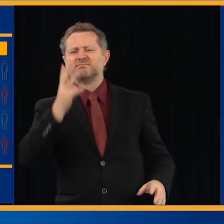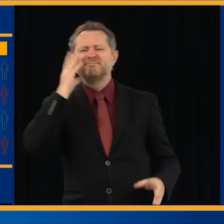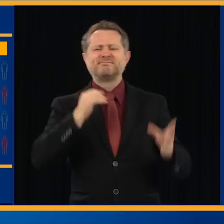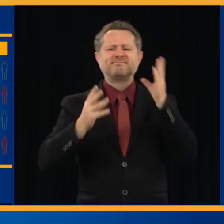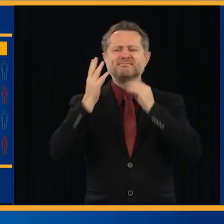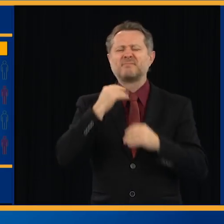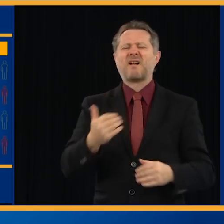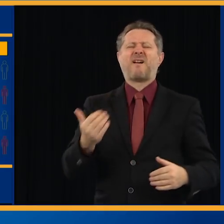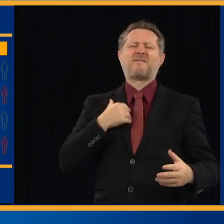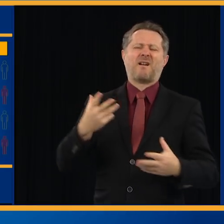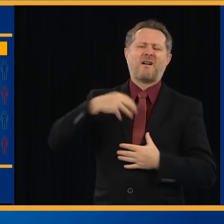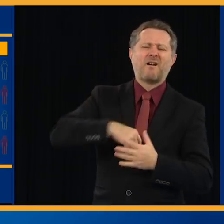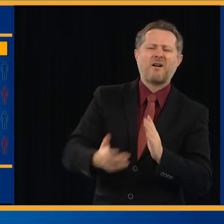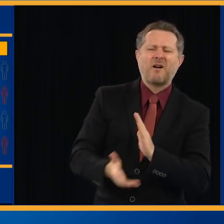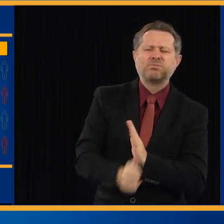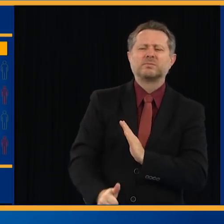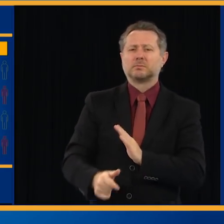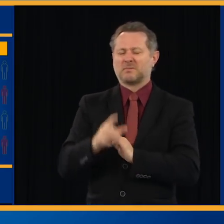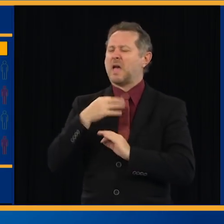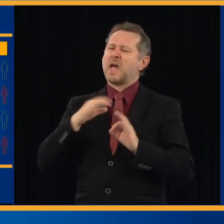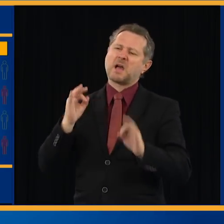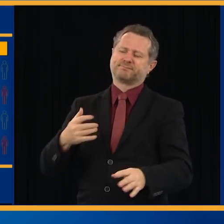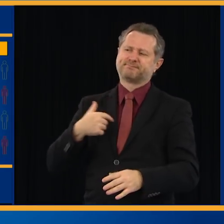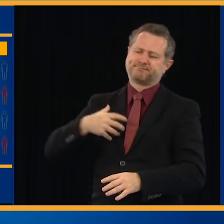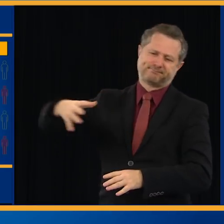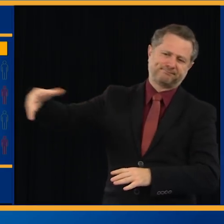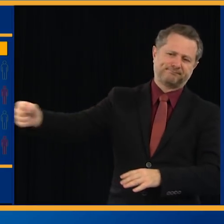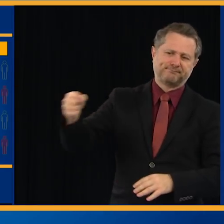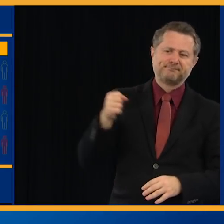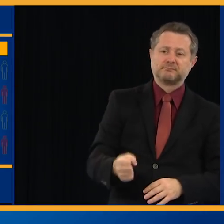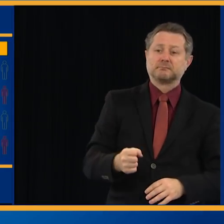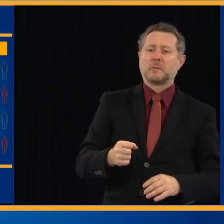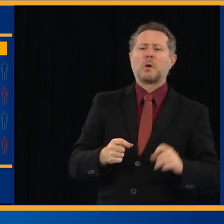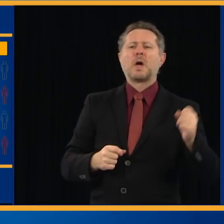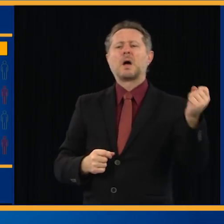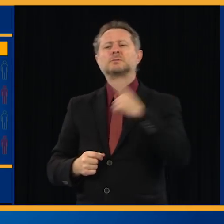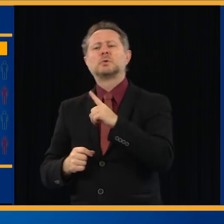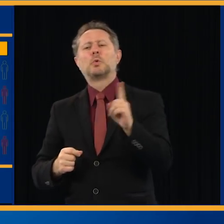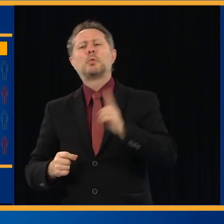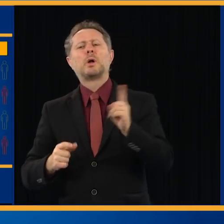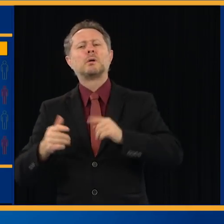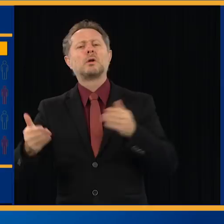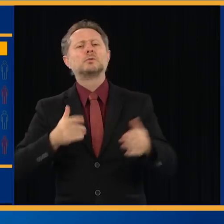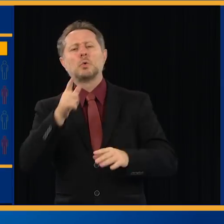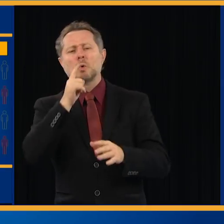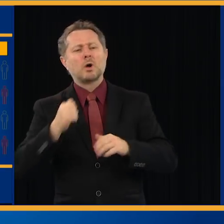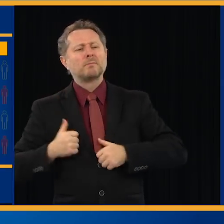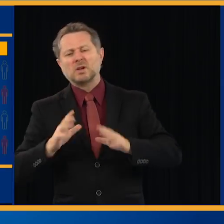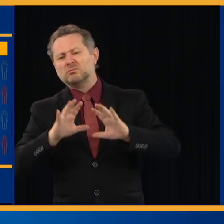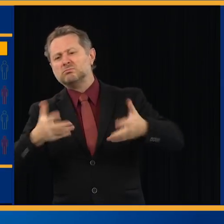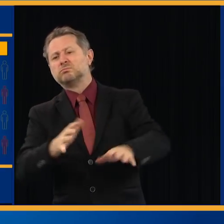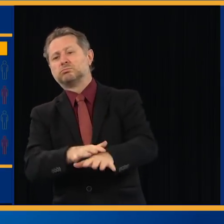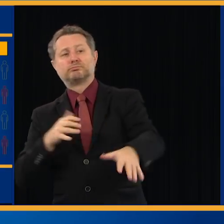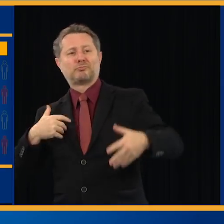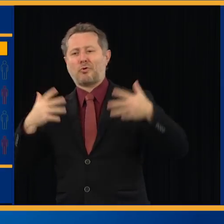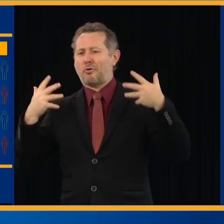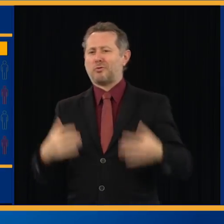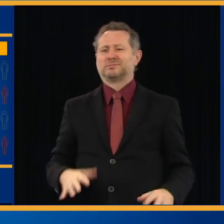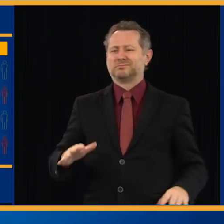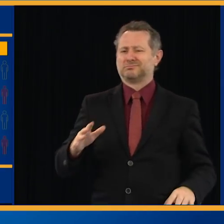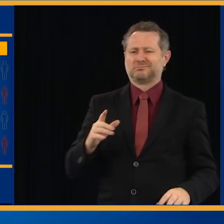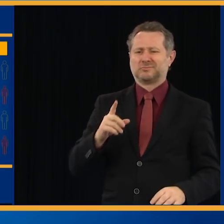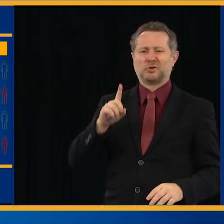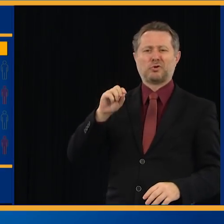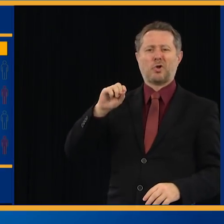is essential. Where do you get the army? Well, have Department of Health employees all across the state.